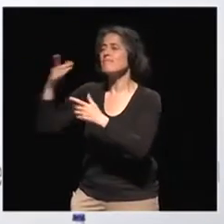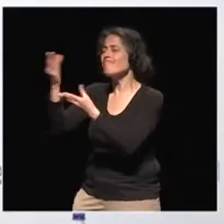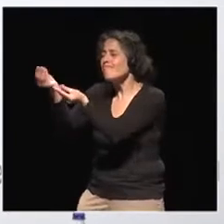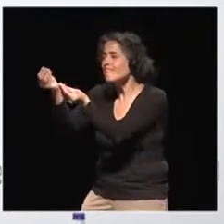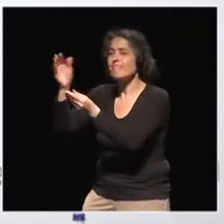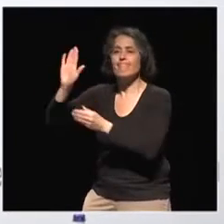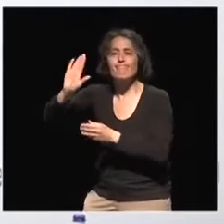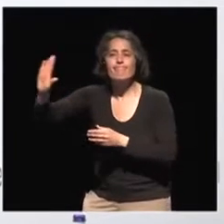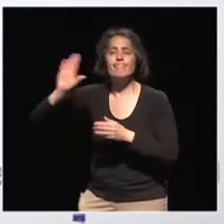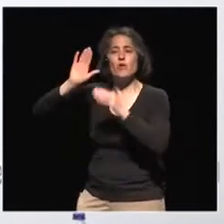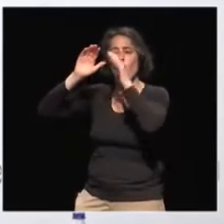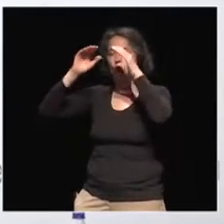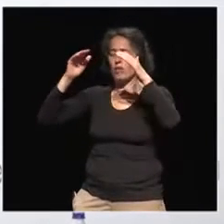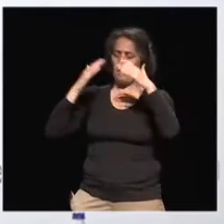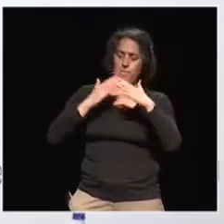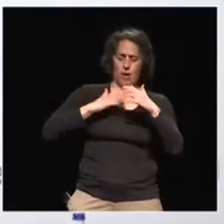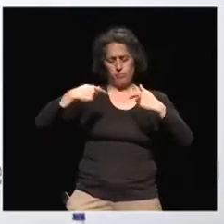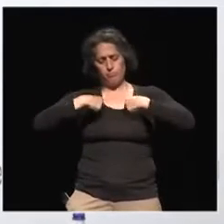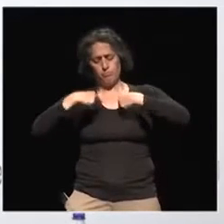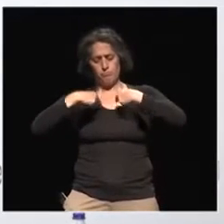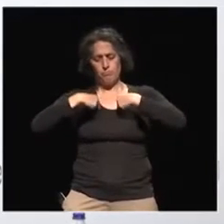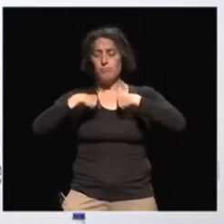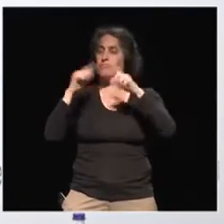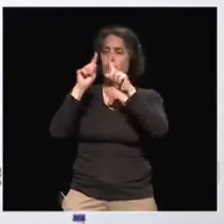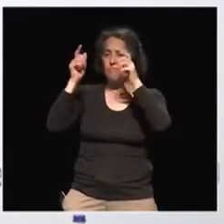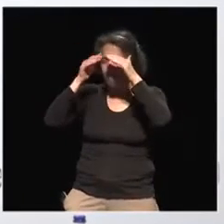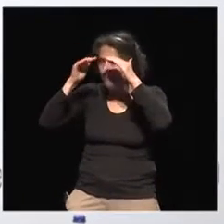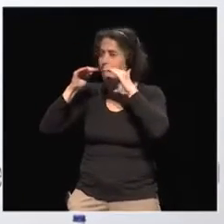very much focusing on a different type of end.